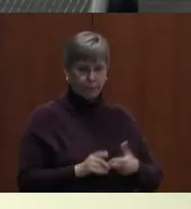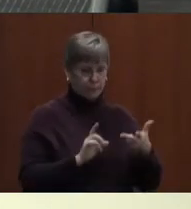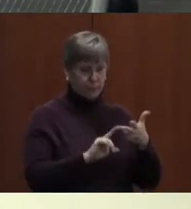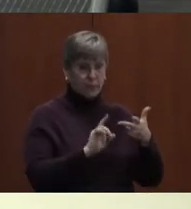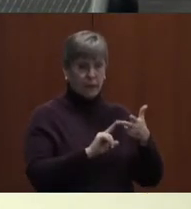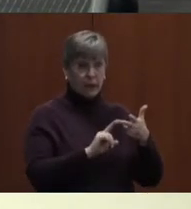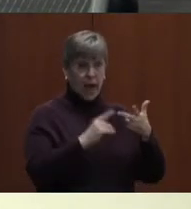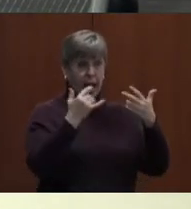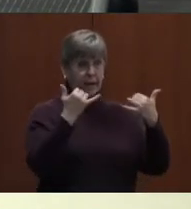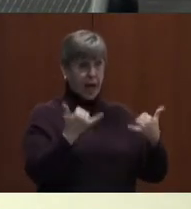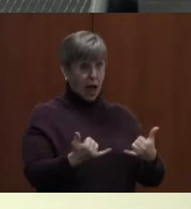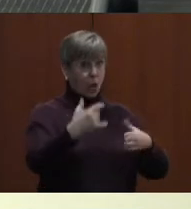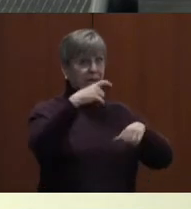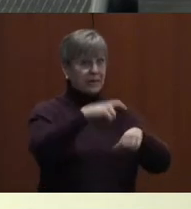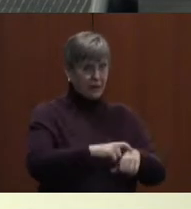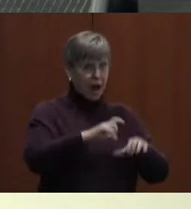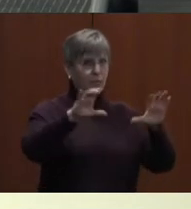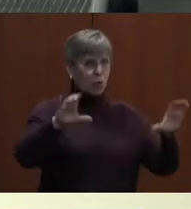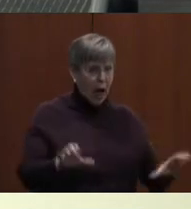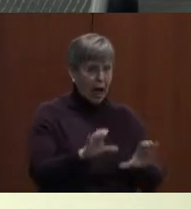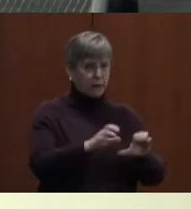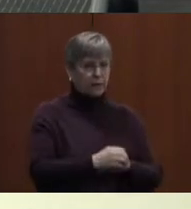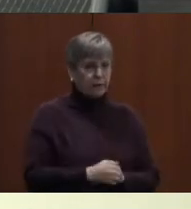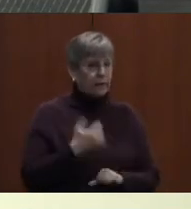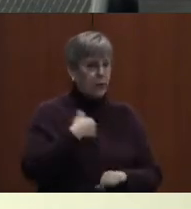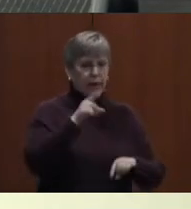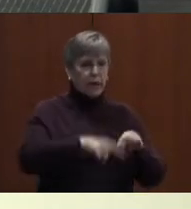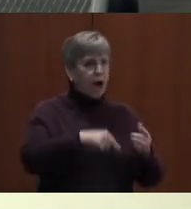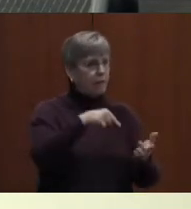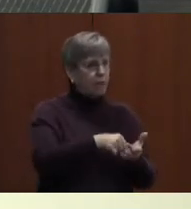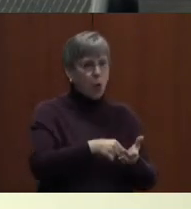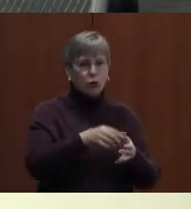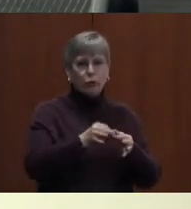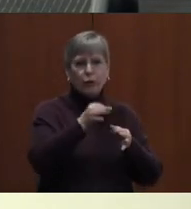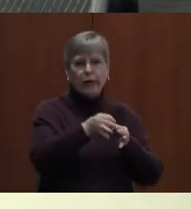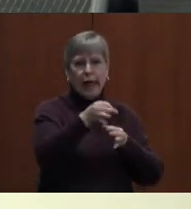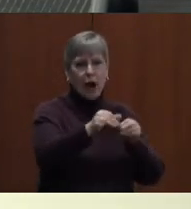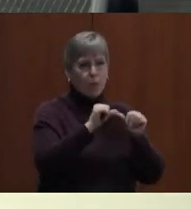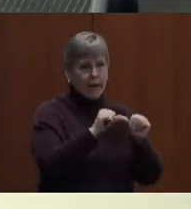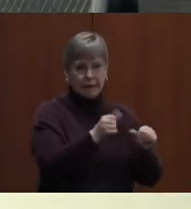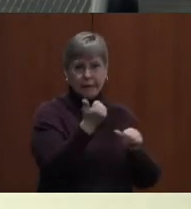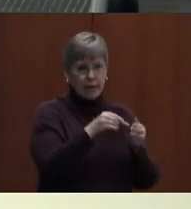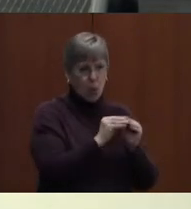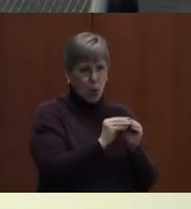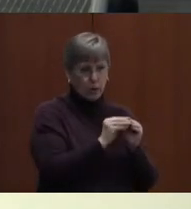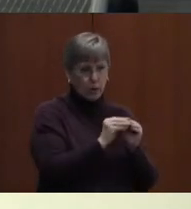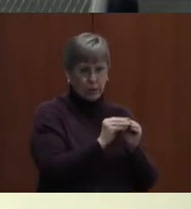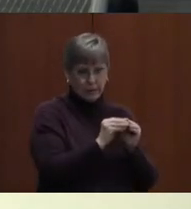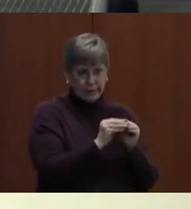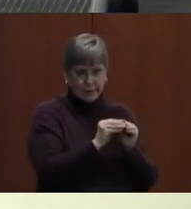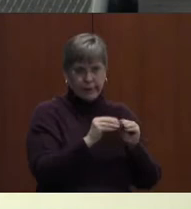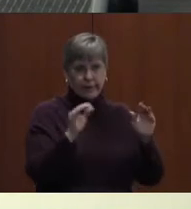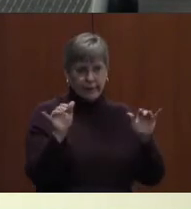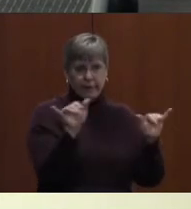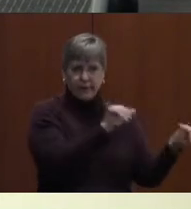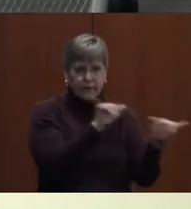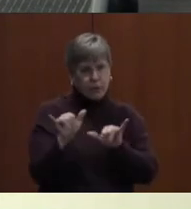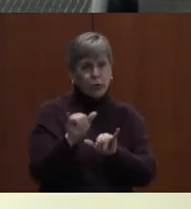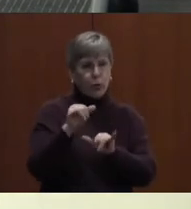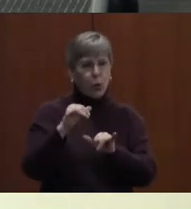Now is the time to act. We can't afford deferred maintenance and bald tires any longer.